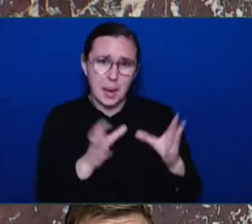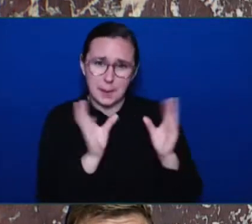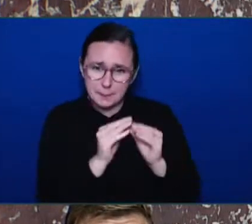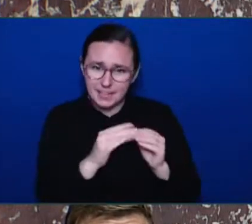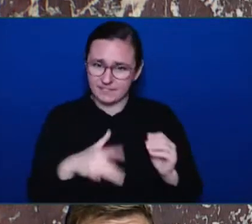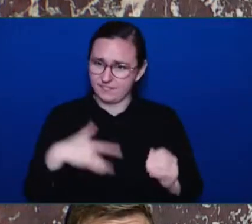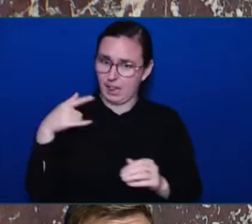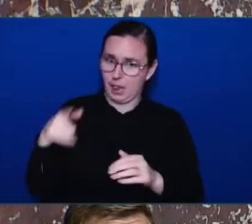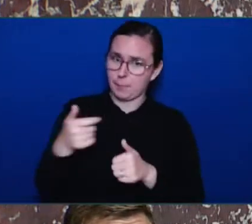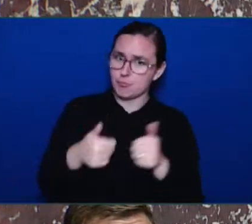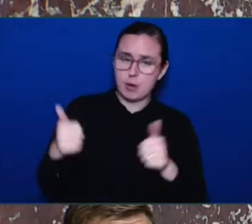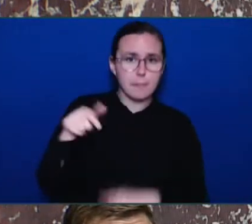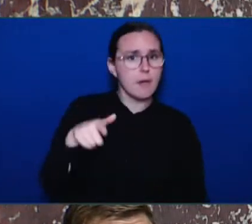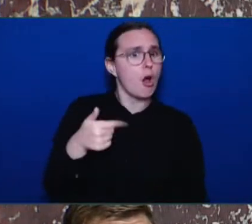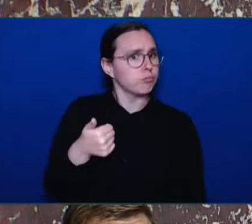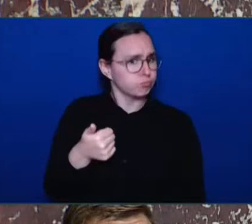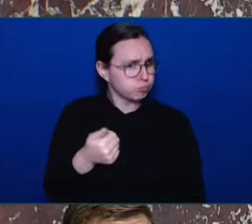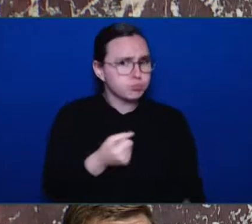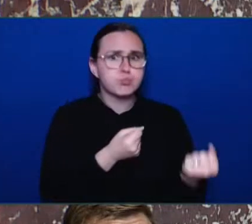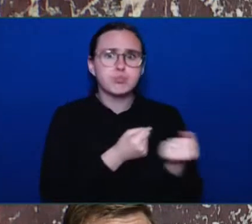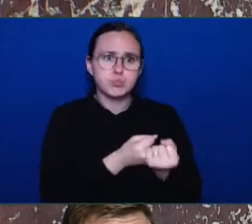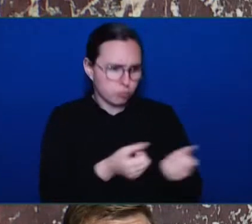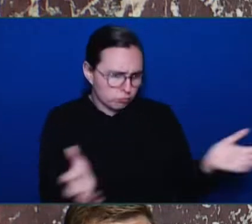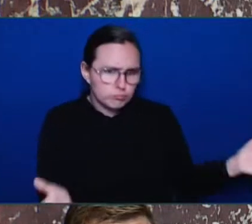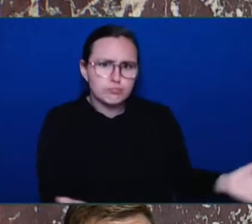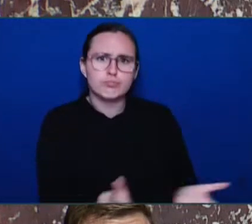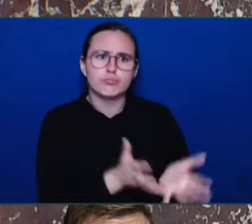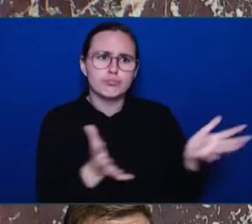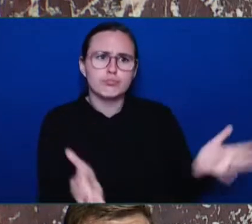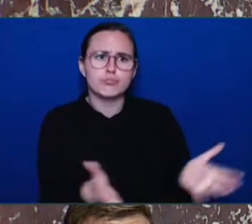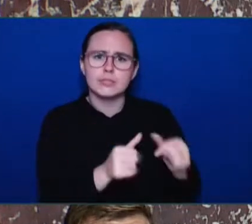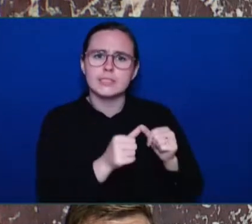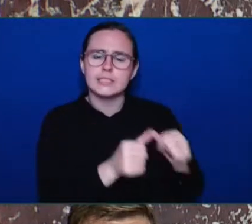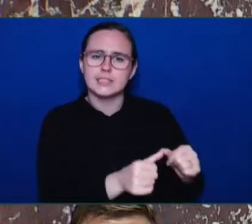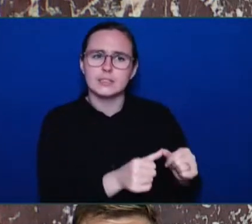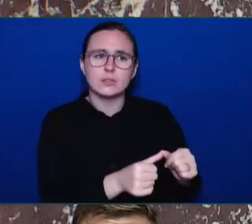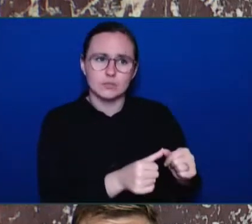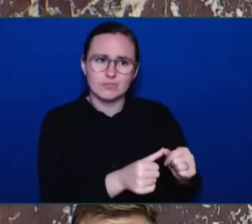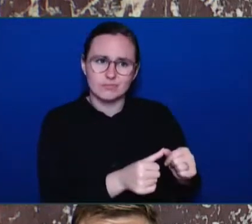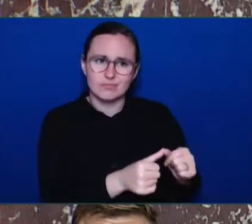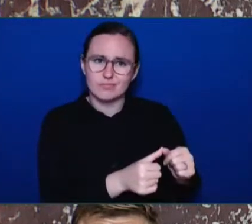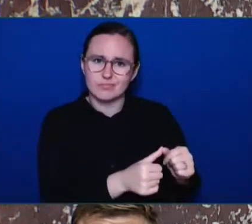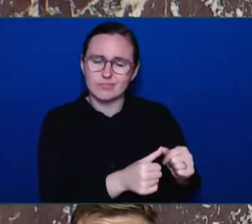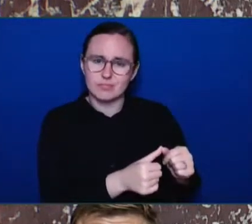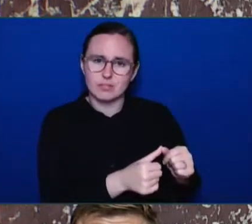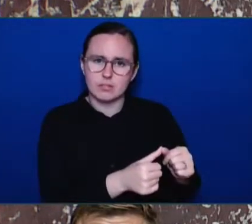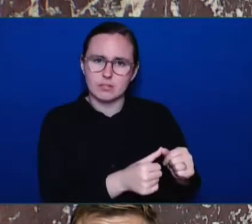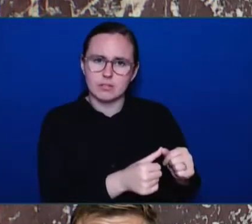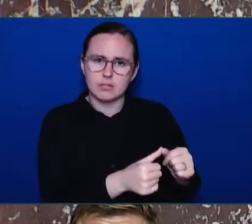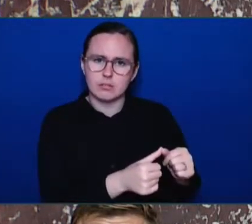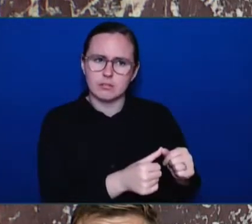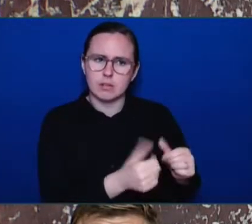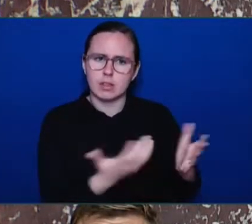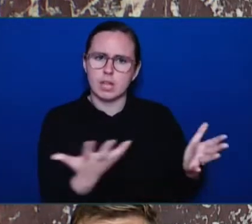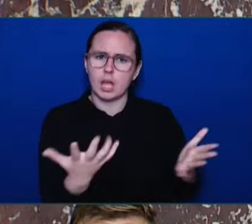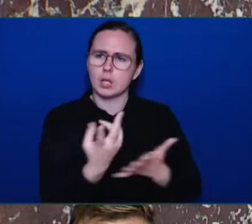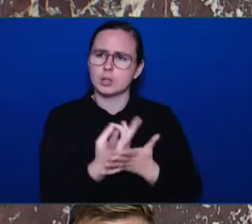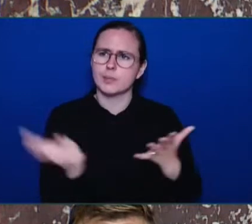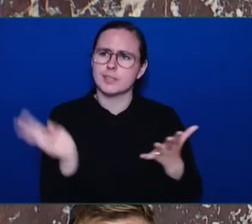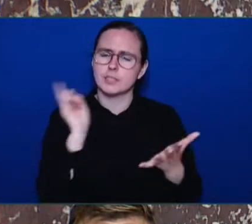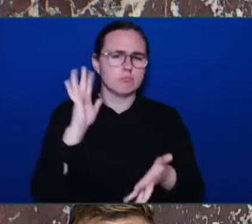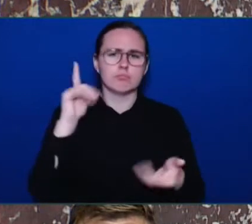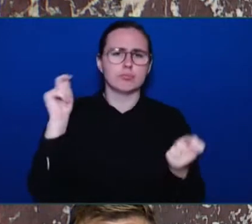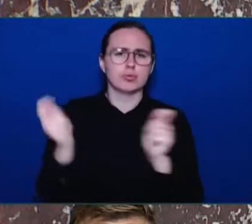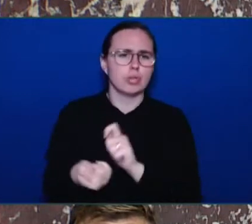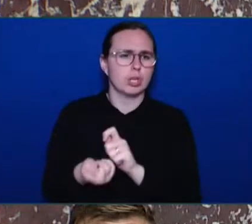to pursue the bid. Now, two weeks ago, everything changed. Suddenly, we have the tainted incoming Premier.